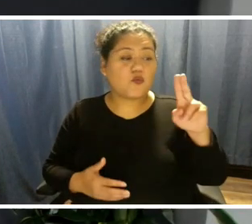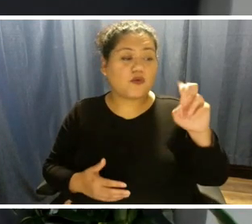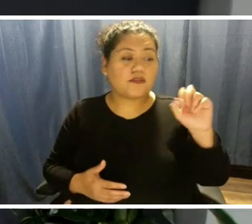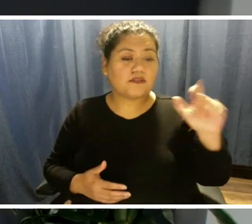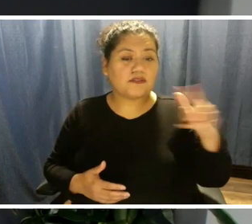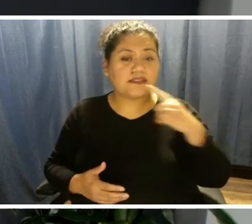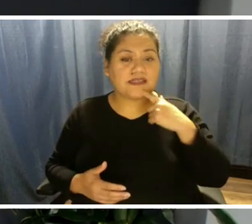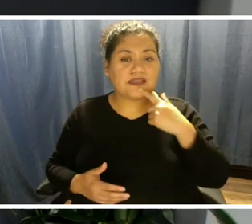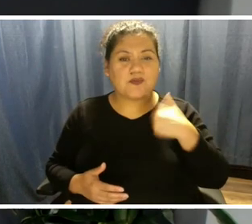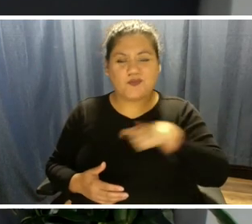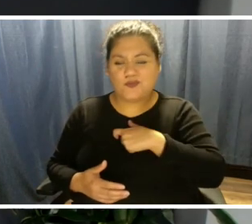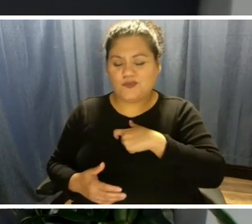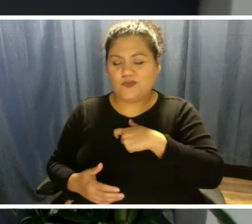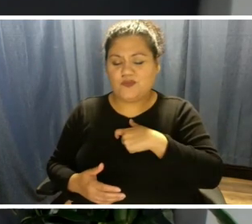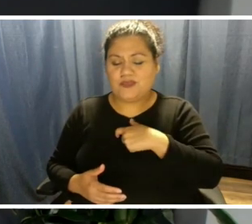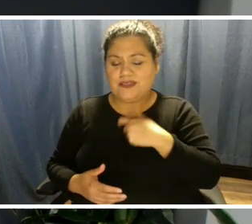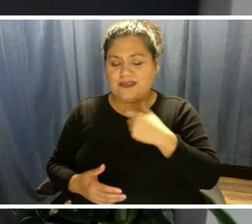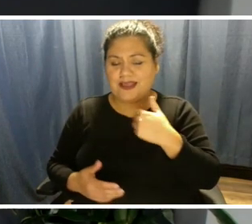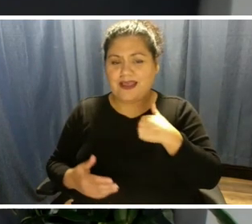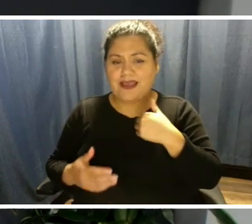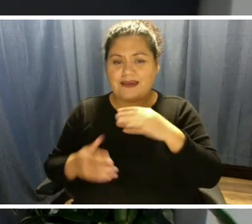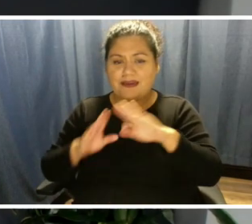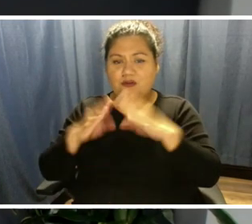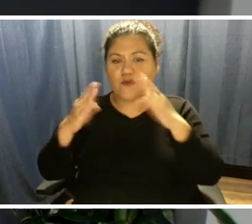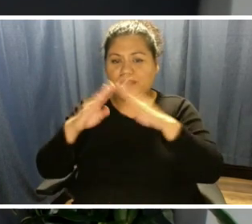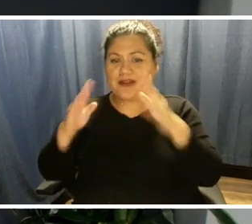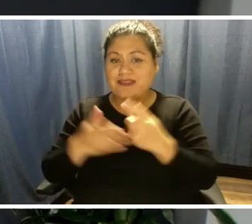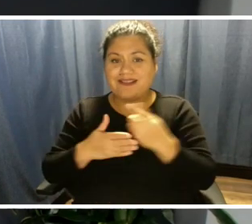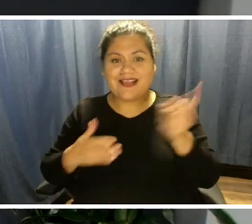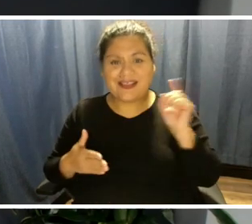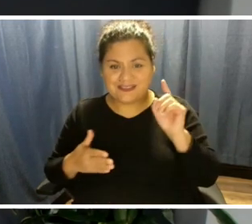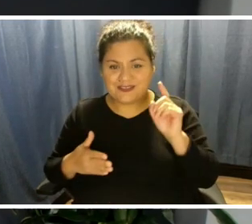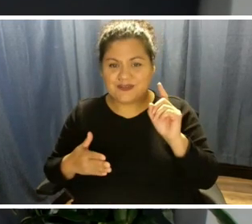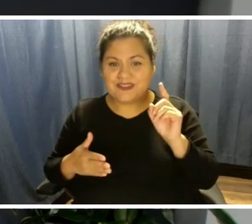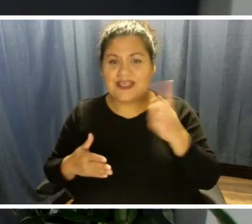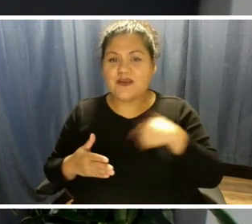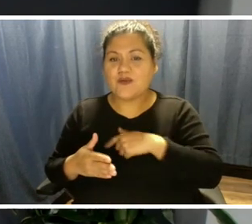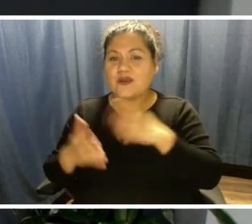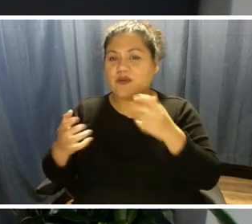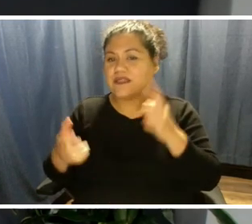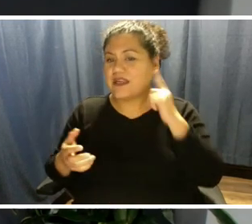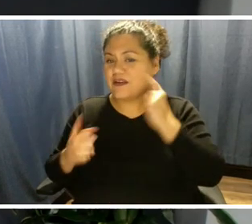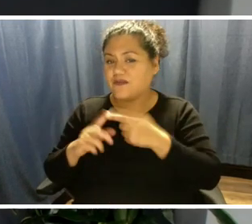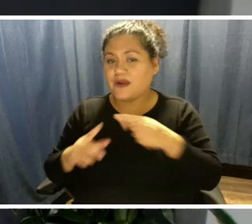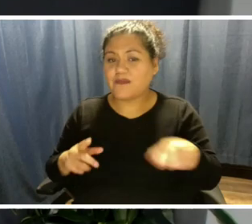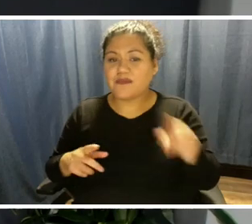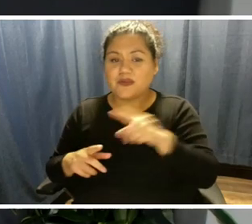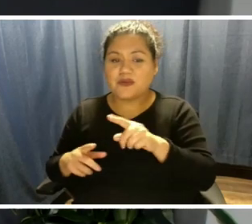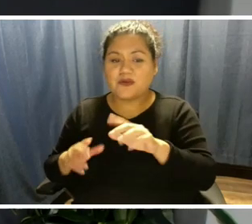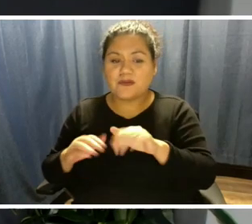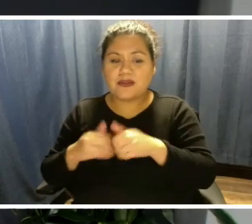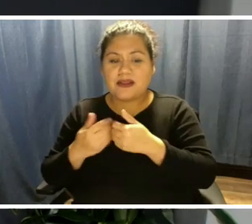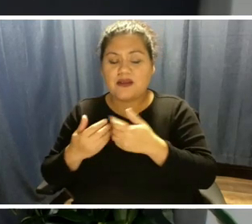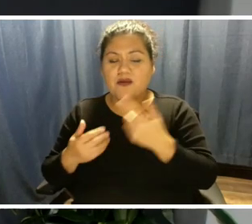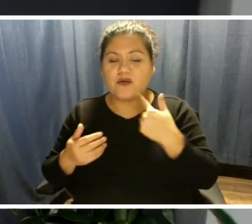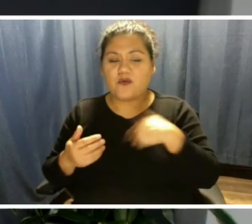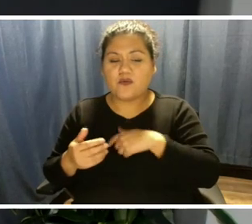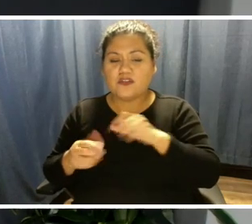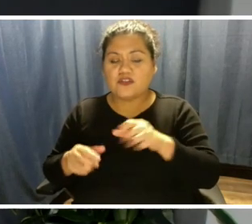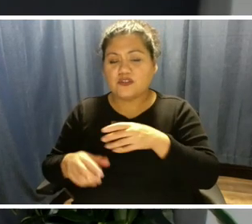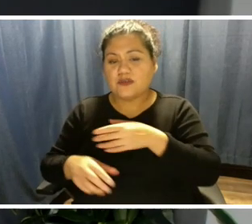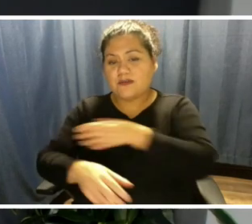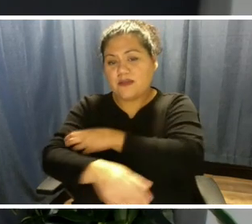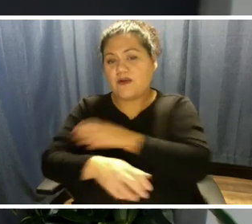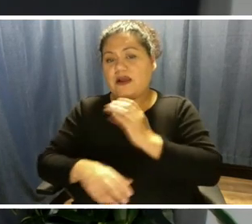that we've been had that we had a couple of weeks or last week, actually. And we want to hear from you about how we should power our community's future.